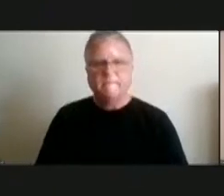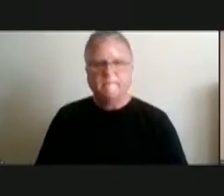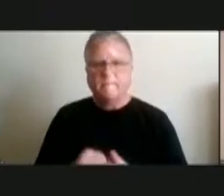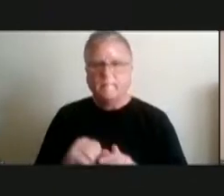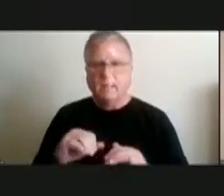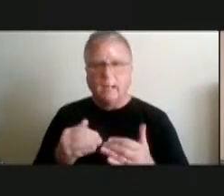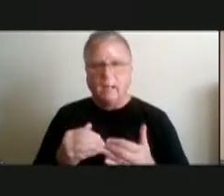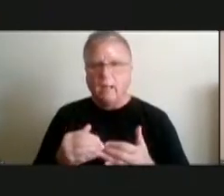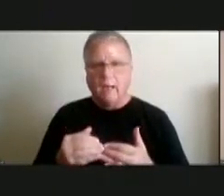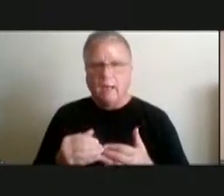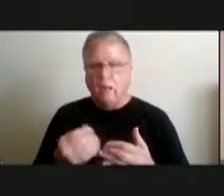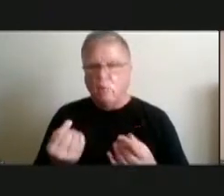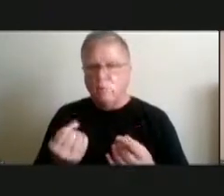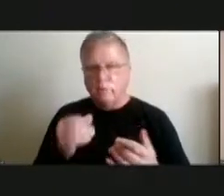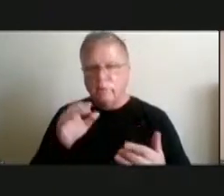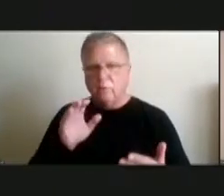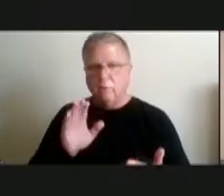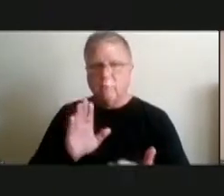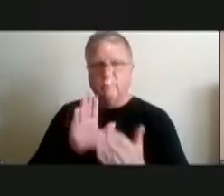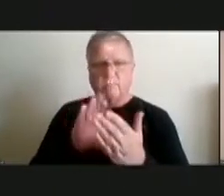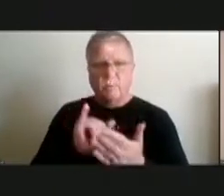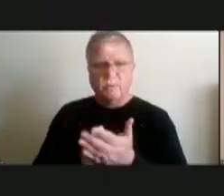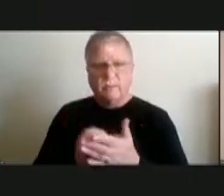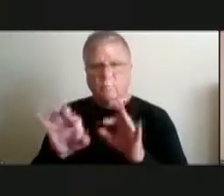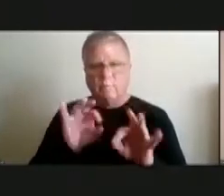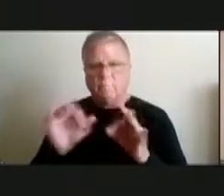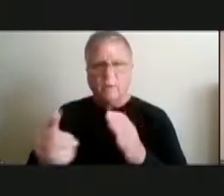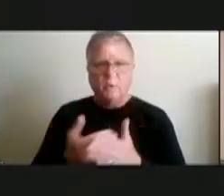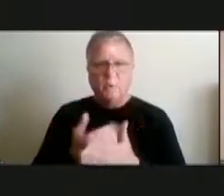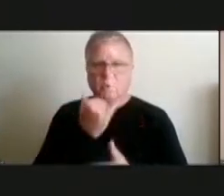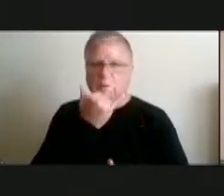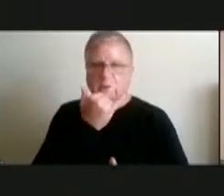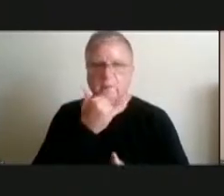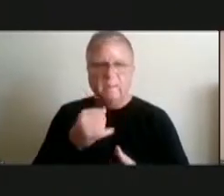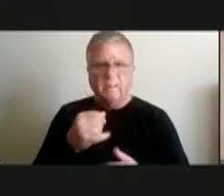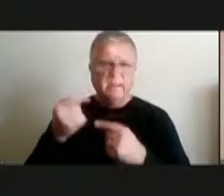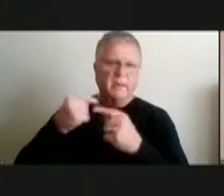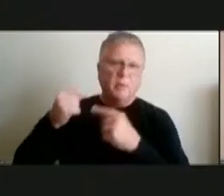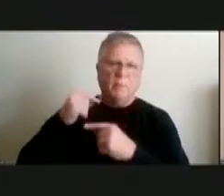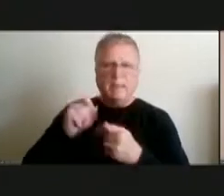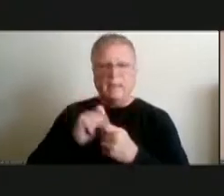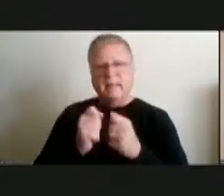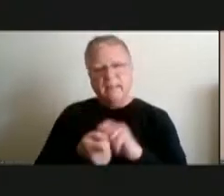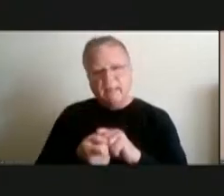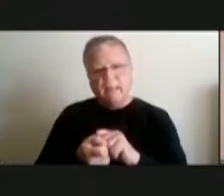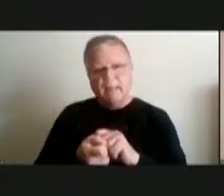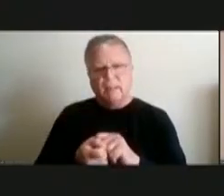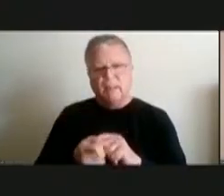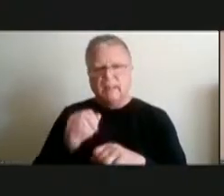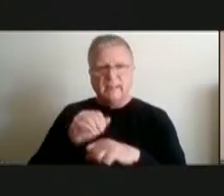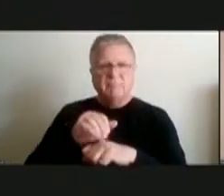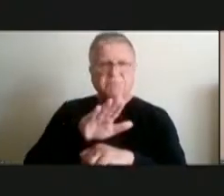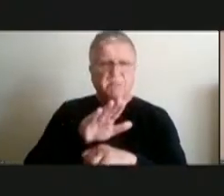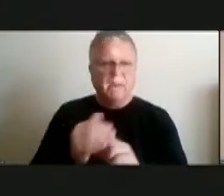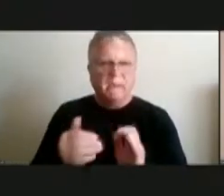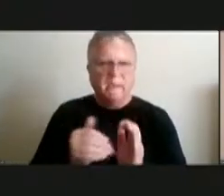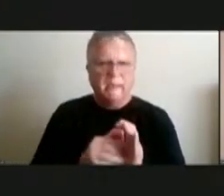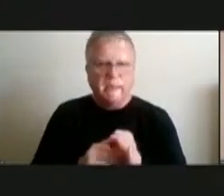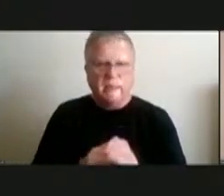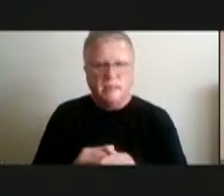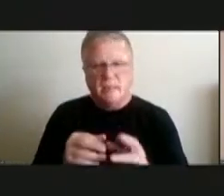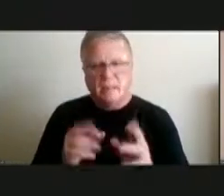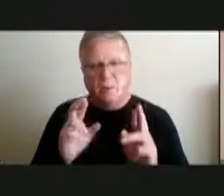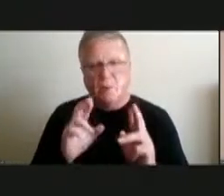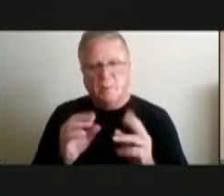if we do find those mistakes i think we just go back and they change it right and then they re-submit it and we hope that's more accurate